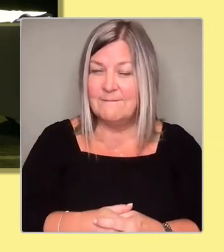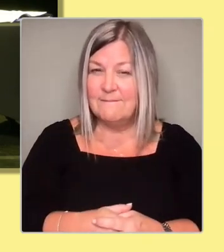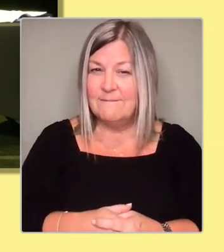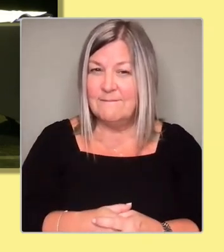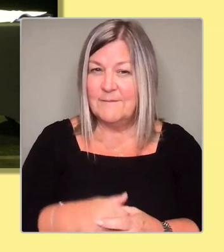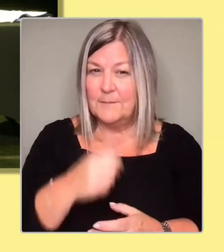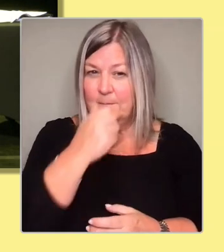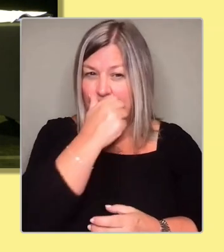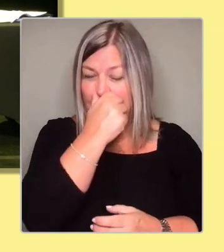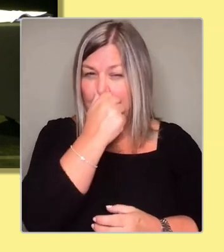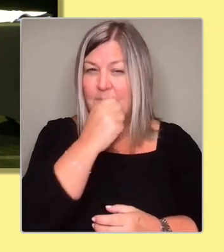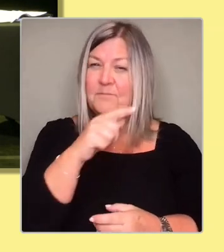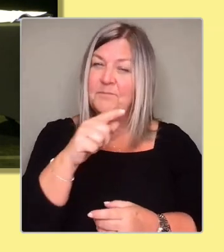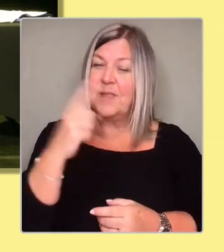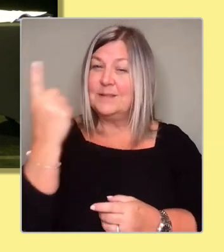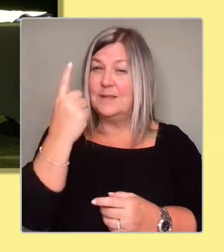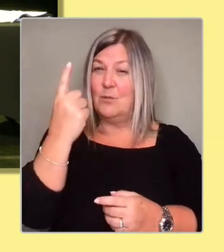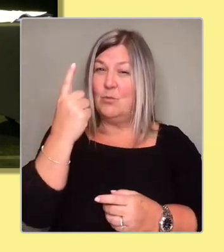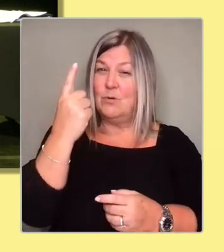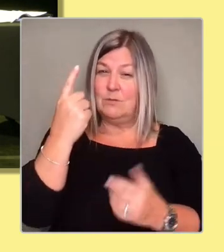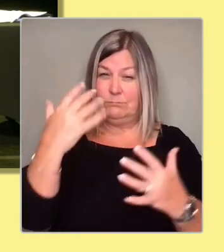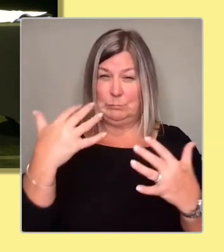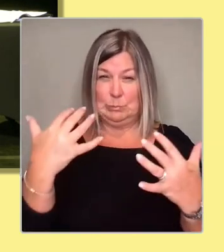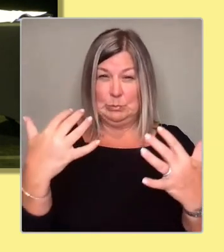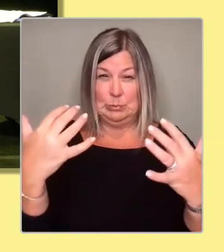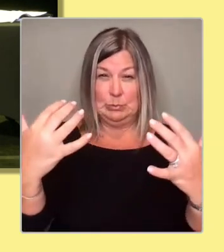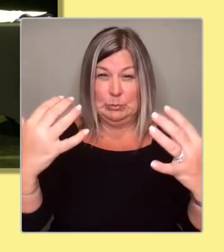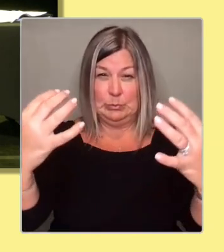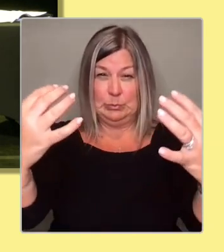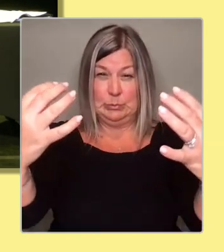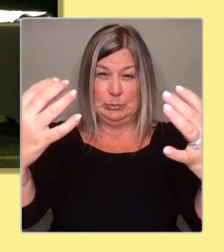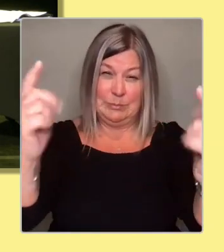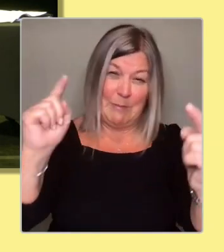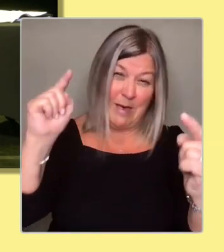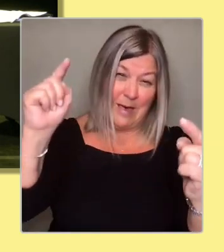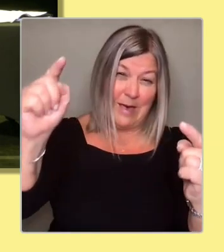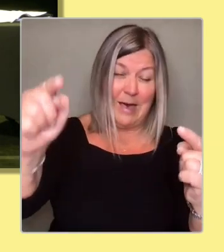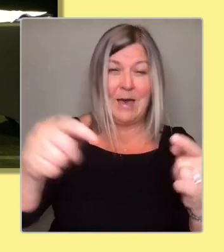row there towards the end of the row.